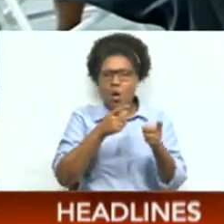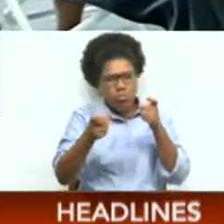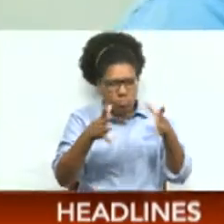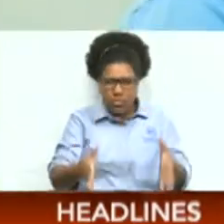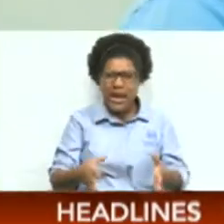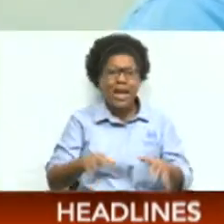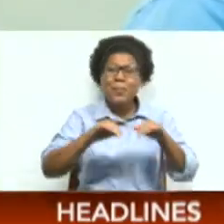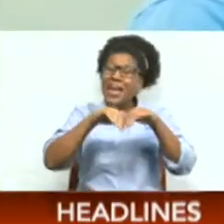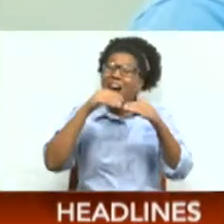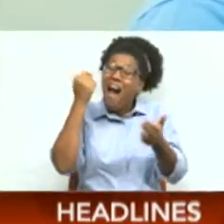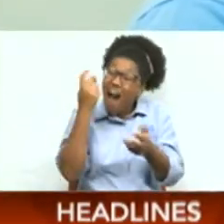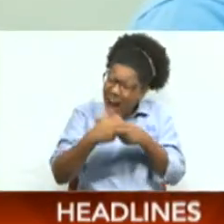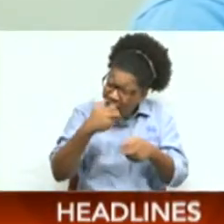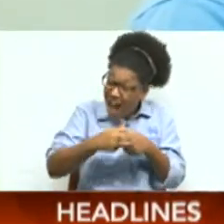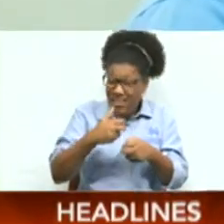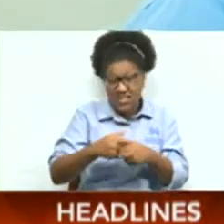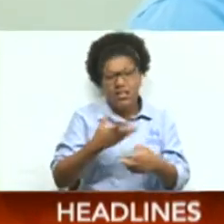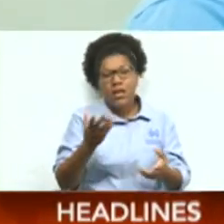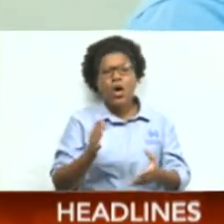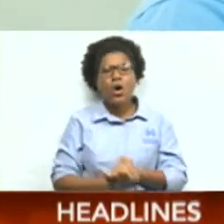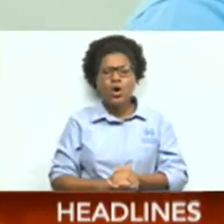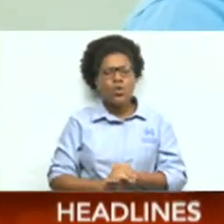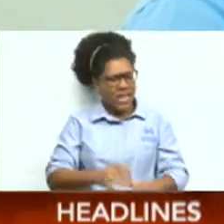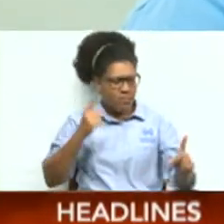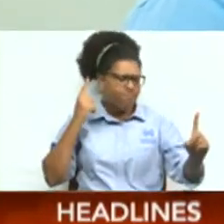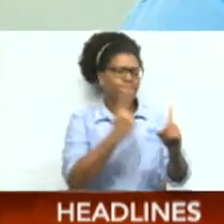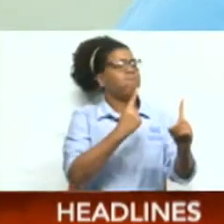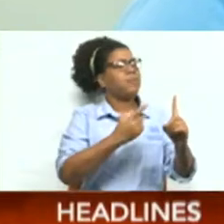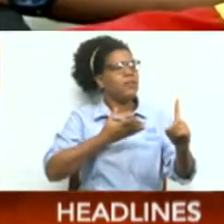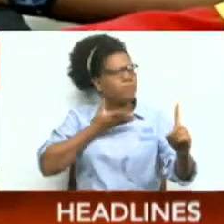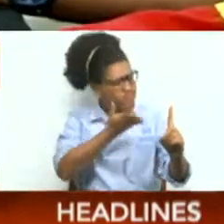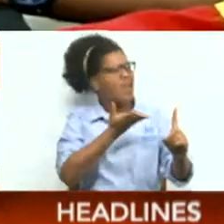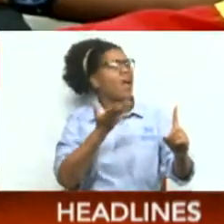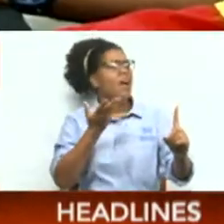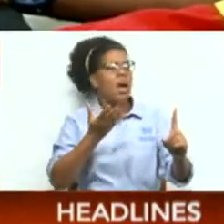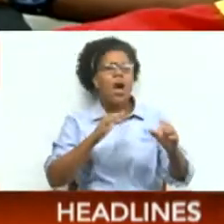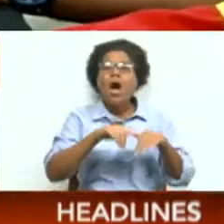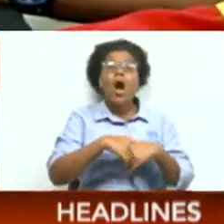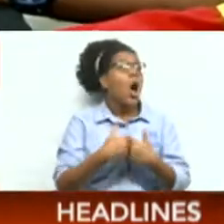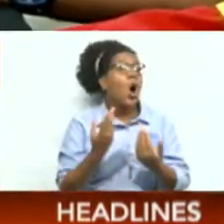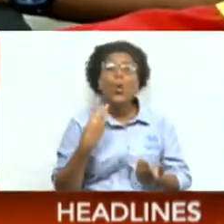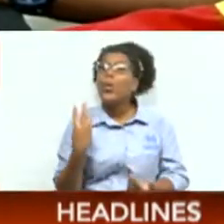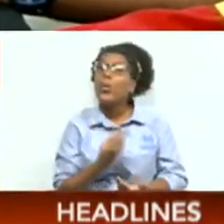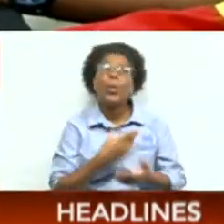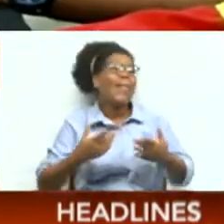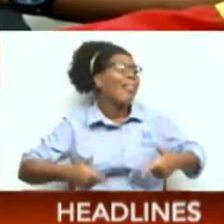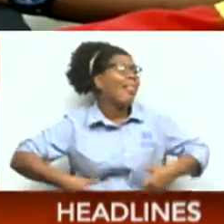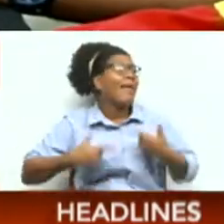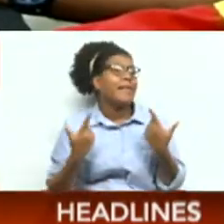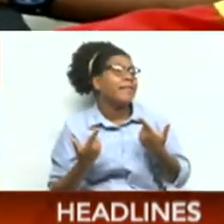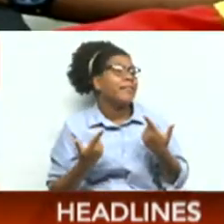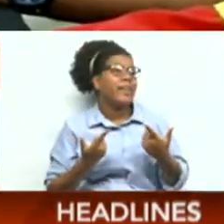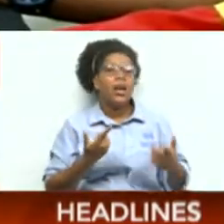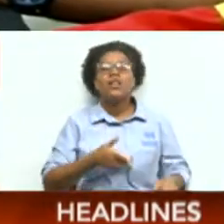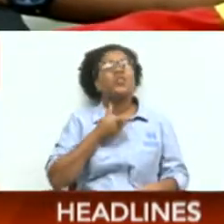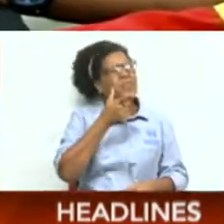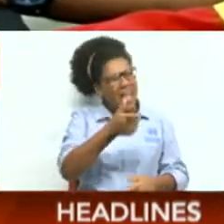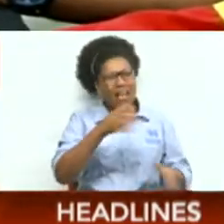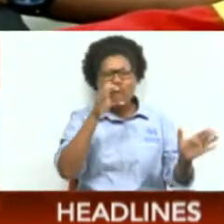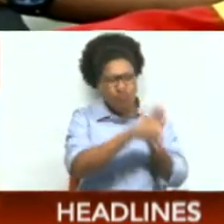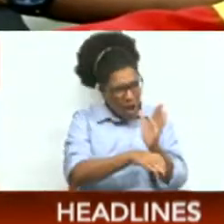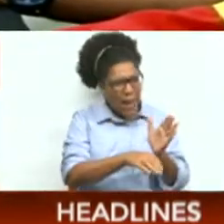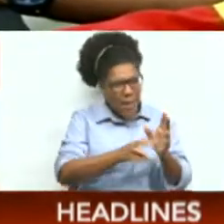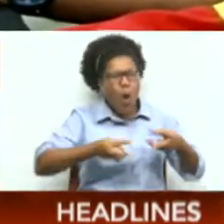out. We braced one of the truck mail. I know what he said, how they will live. So this is a way of life for them.